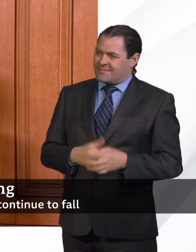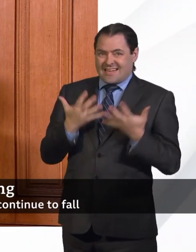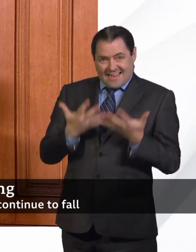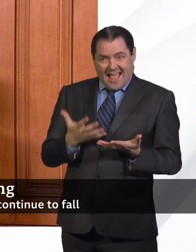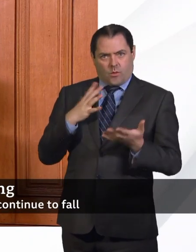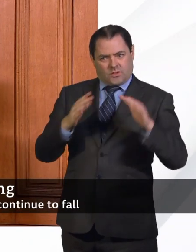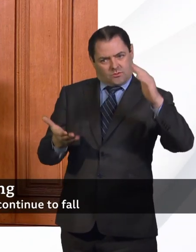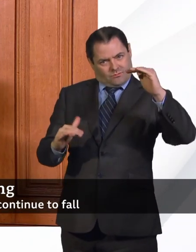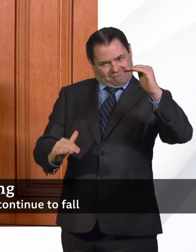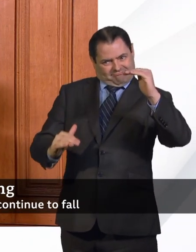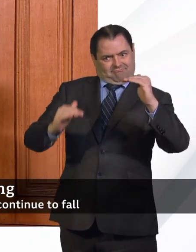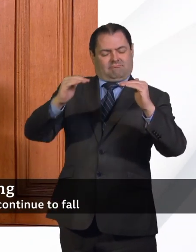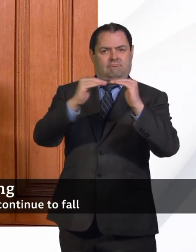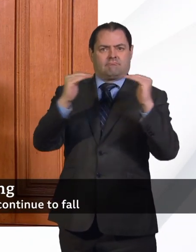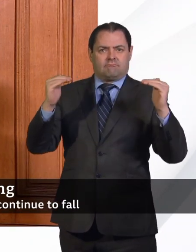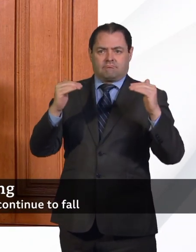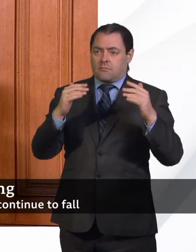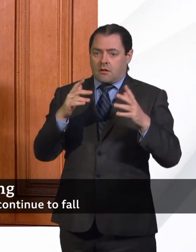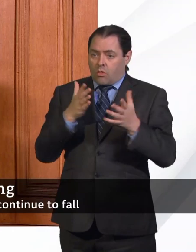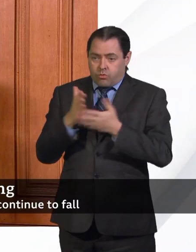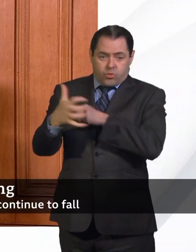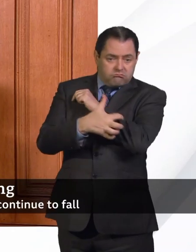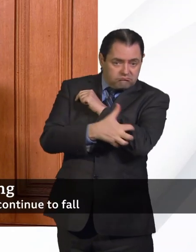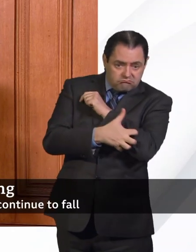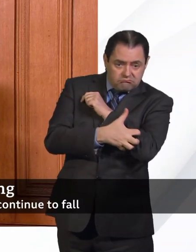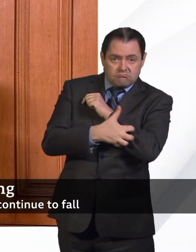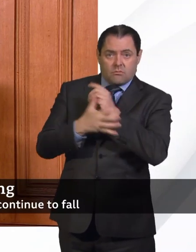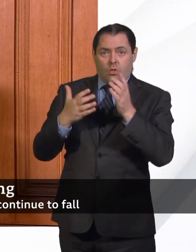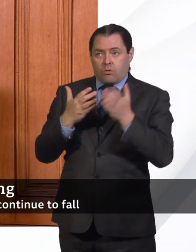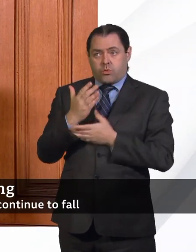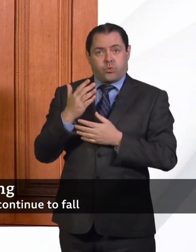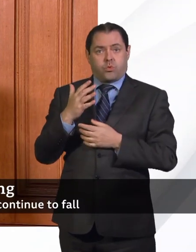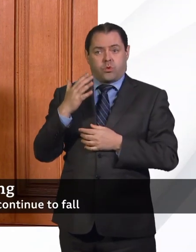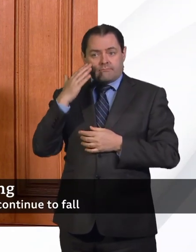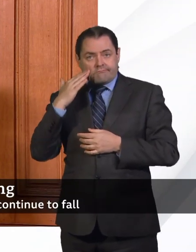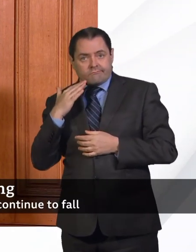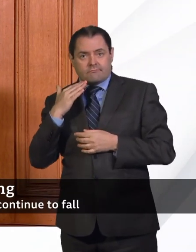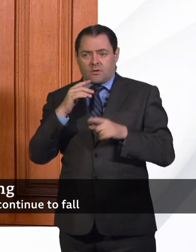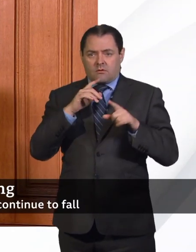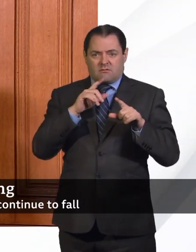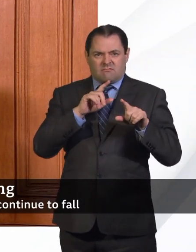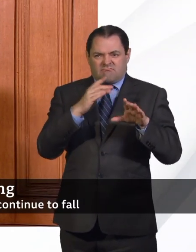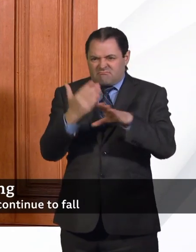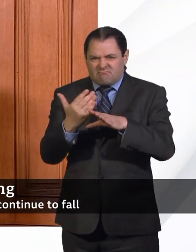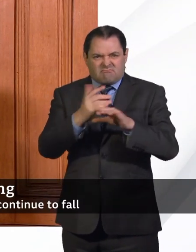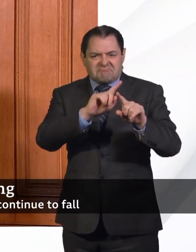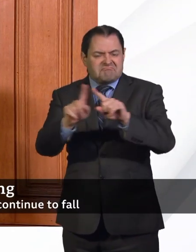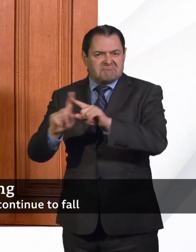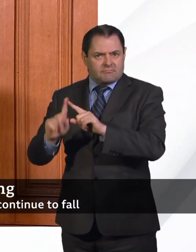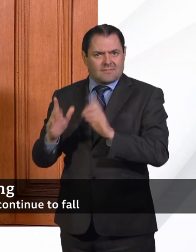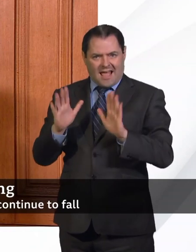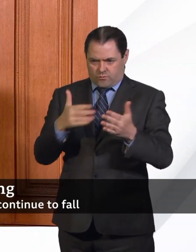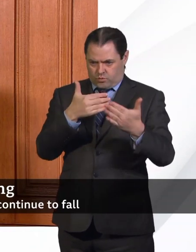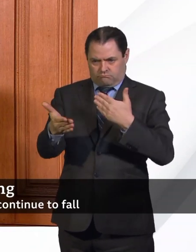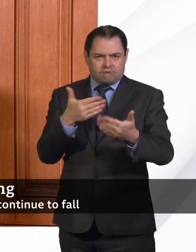inequalities, whether they're to do with deprivation or to do with people's background. So, in fact, the – to